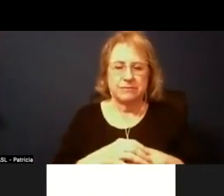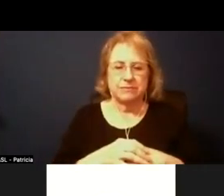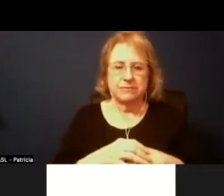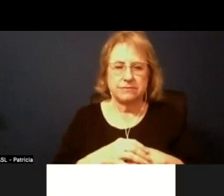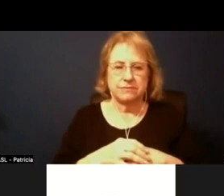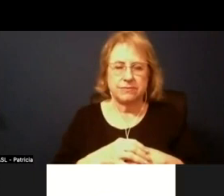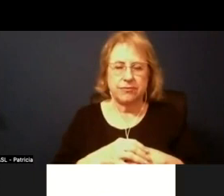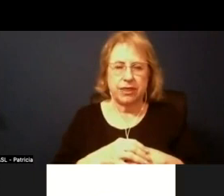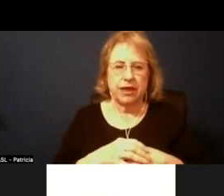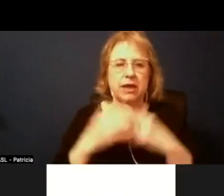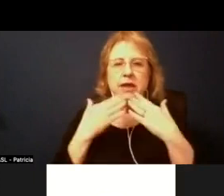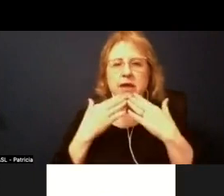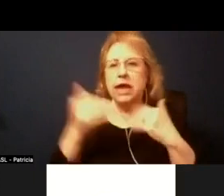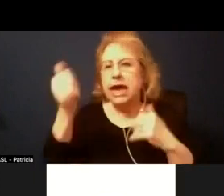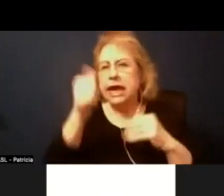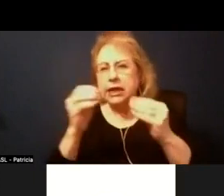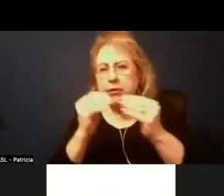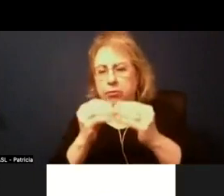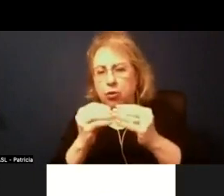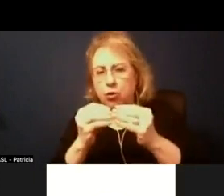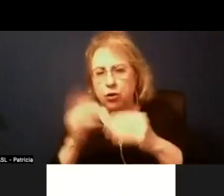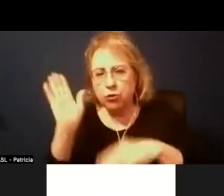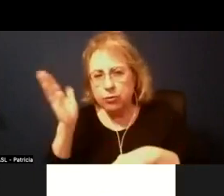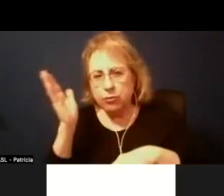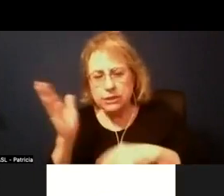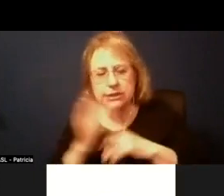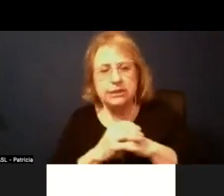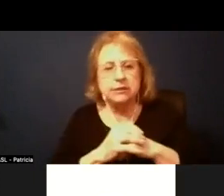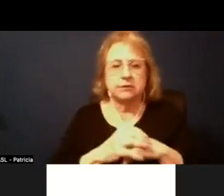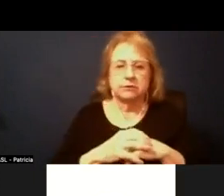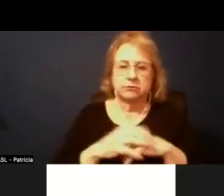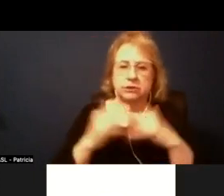Thank you. Thank Are there any other reports this time?